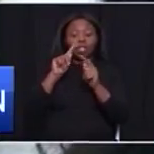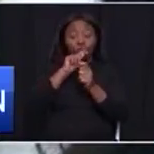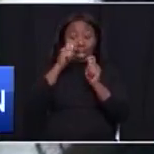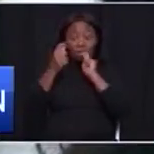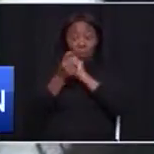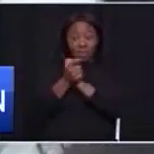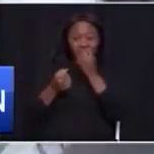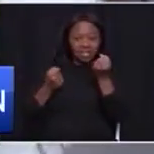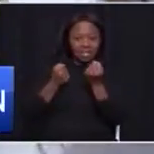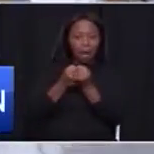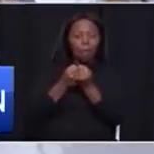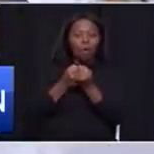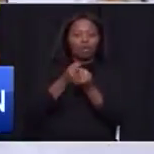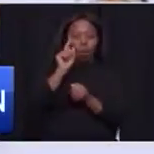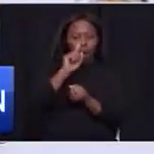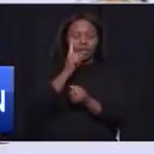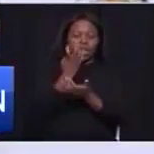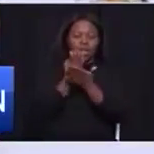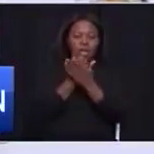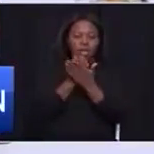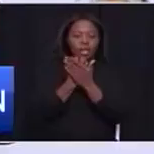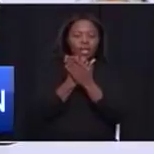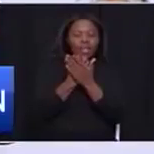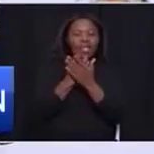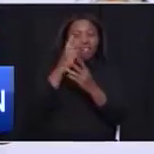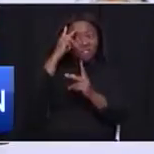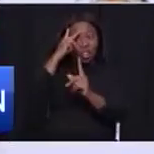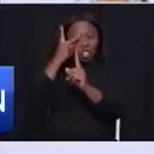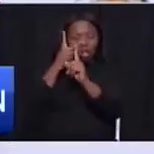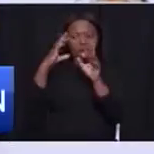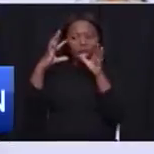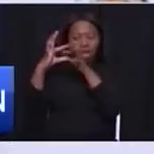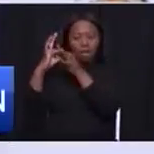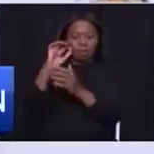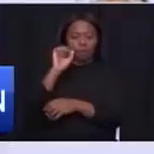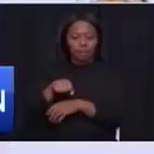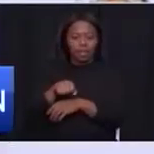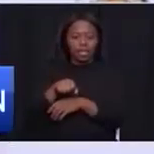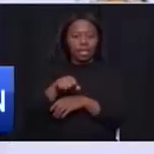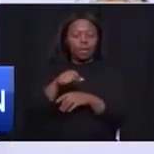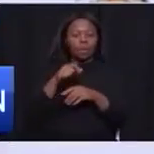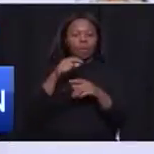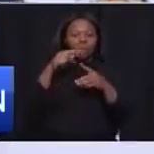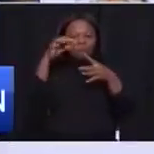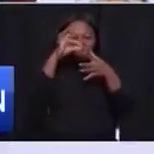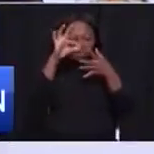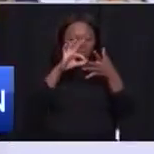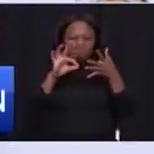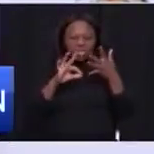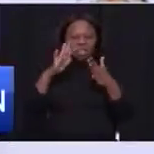of our economy in line with our vision. It must support all the key sectors